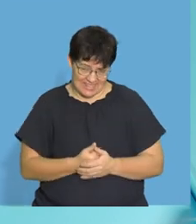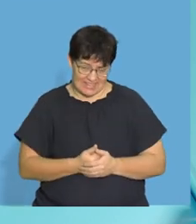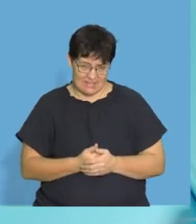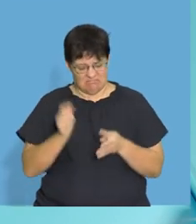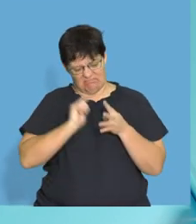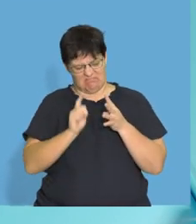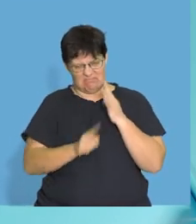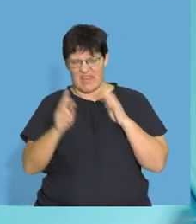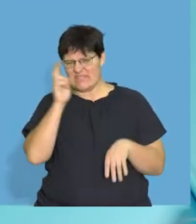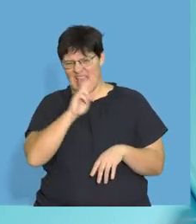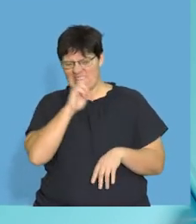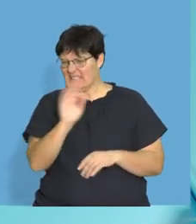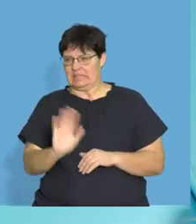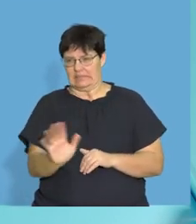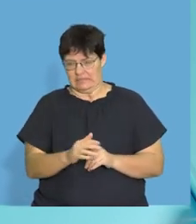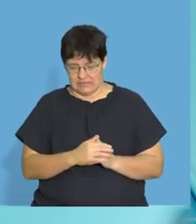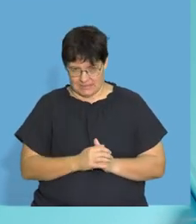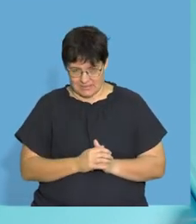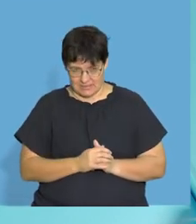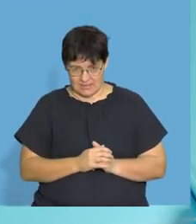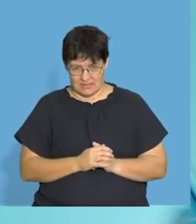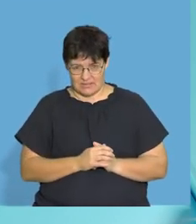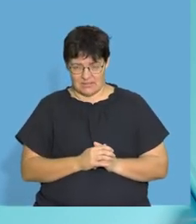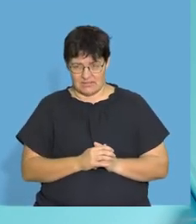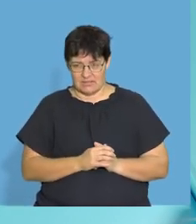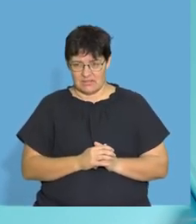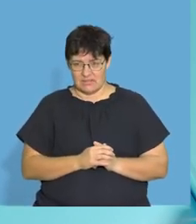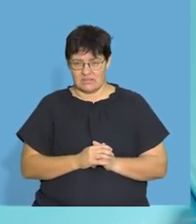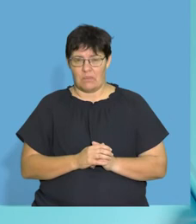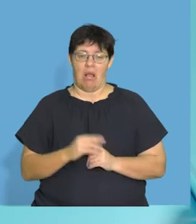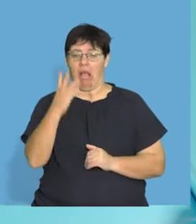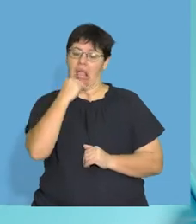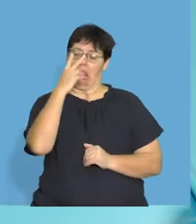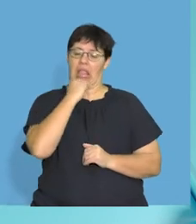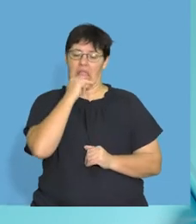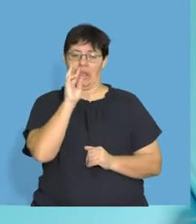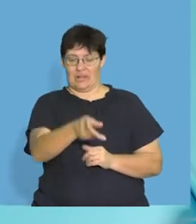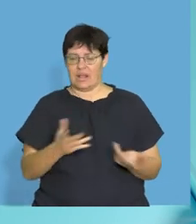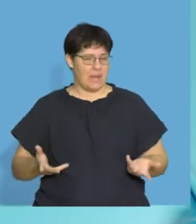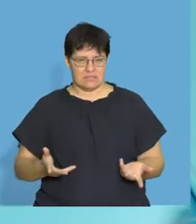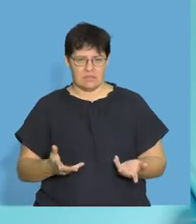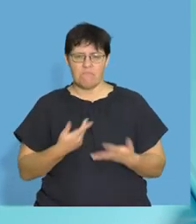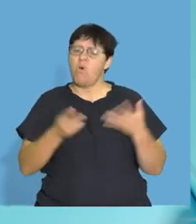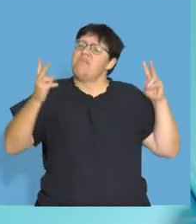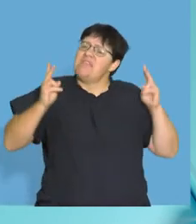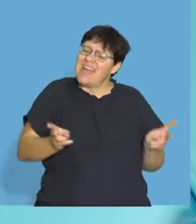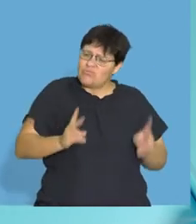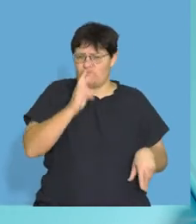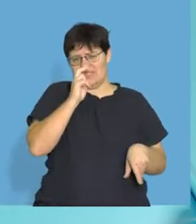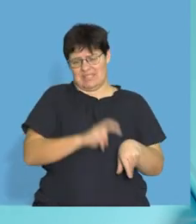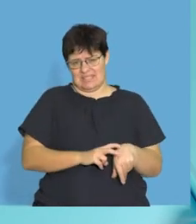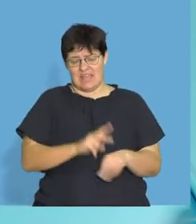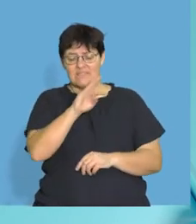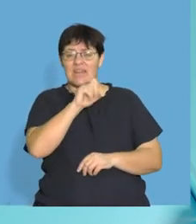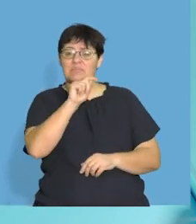funny monster drinks, et cetera. Okay, just now probably going to get moaned at, but guys, more natural things. Vitamin B